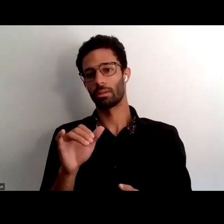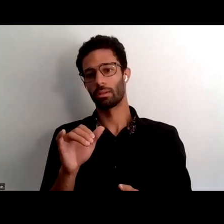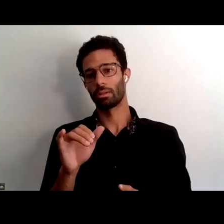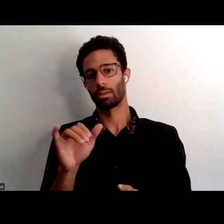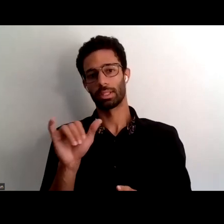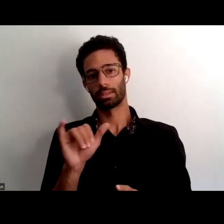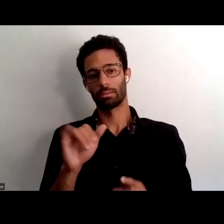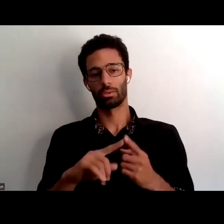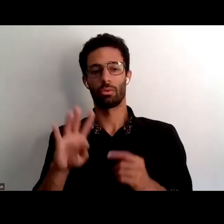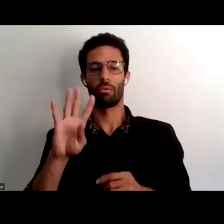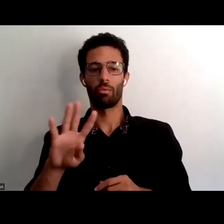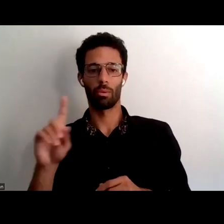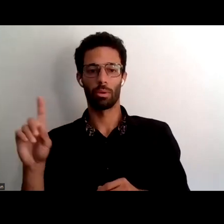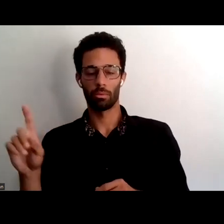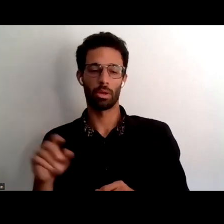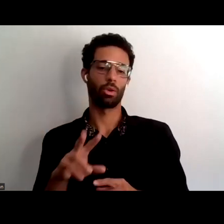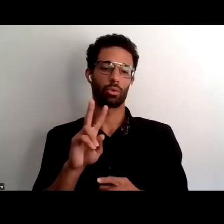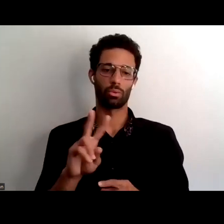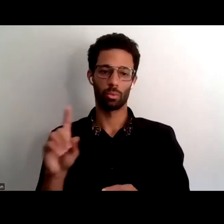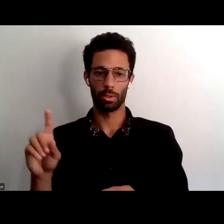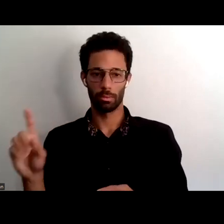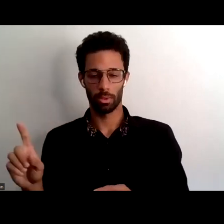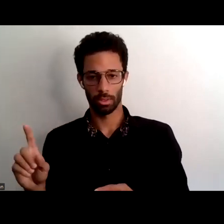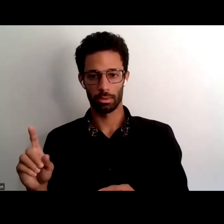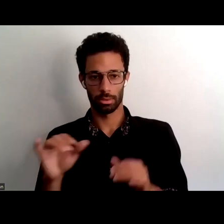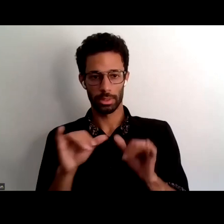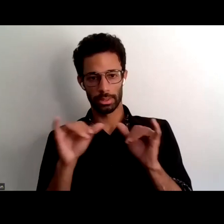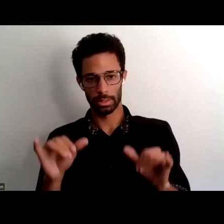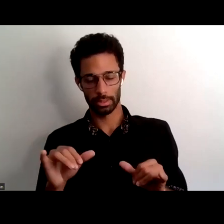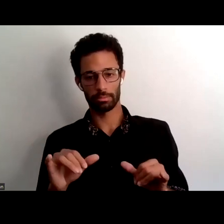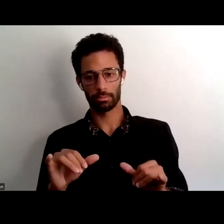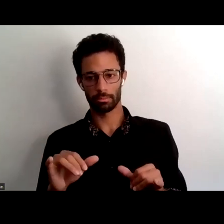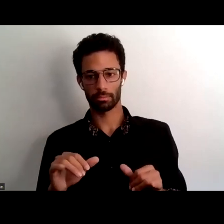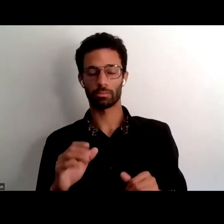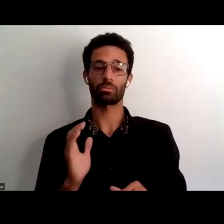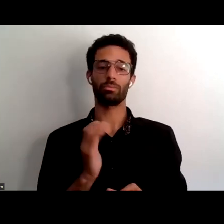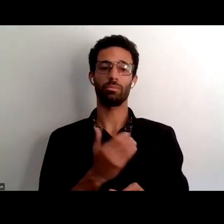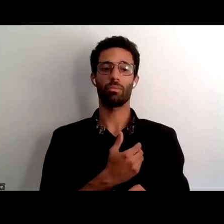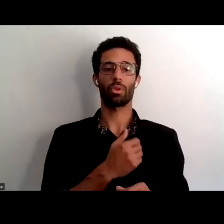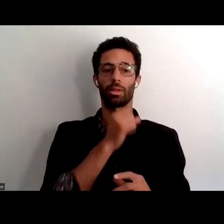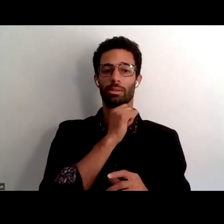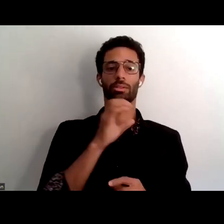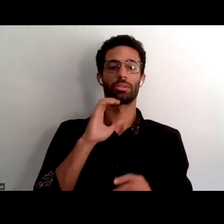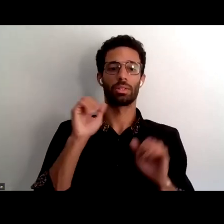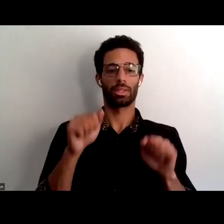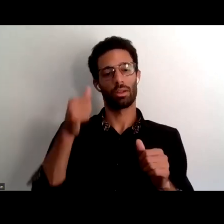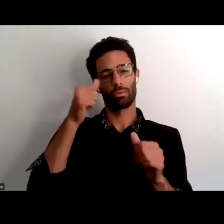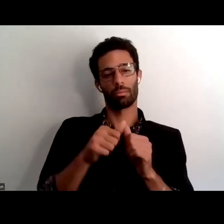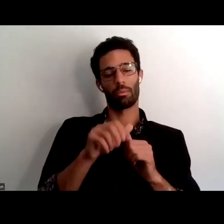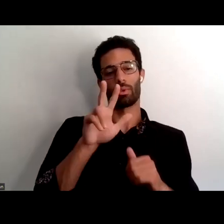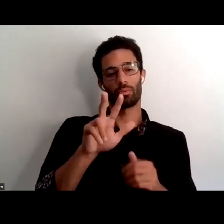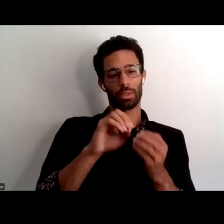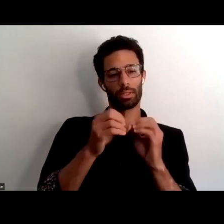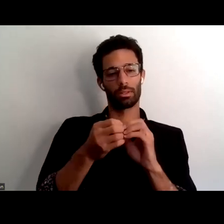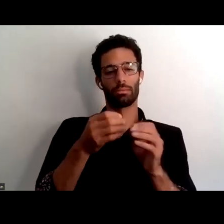uh 411 or 211 so that they can uh our seniors can remember a three digit instead of remembering the